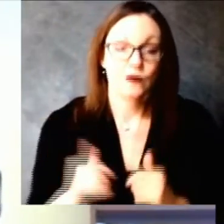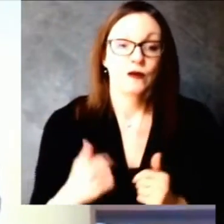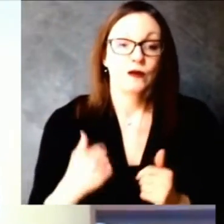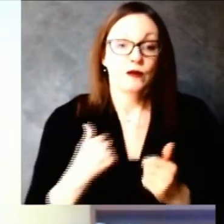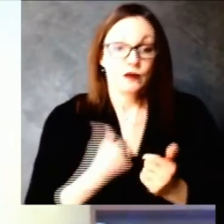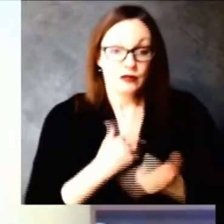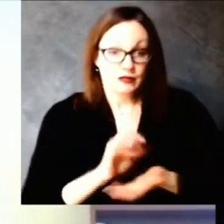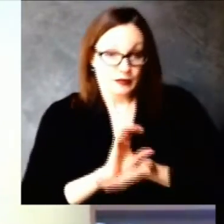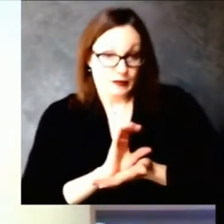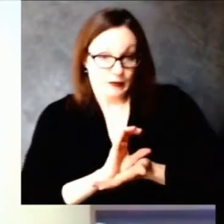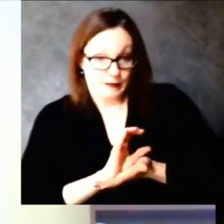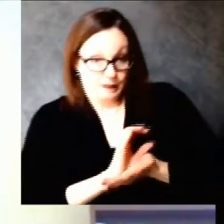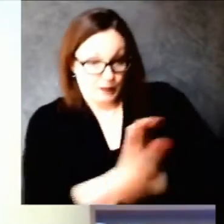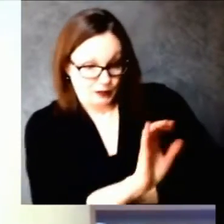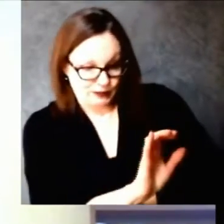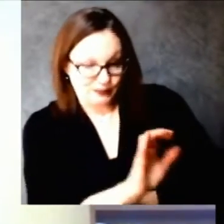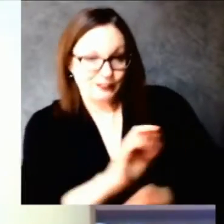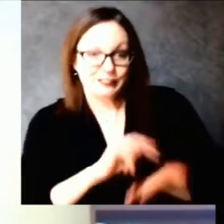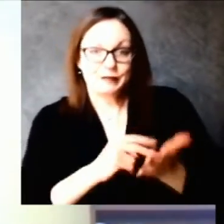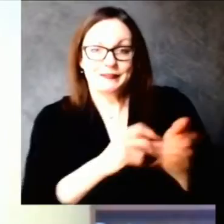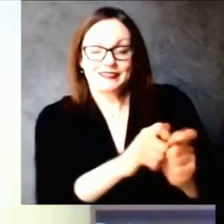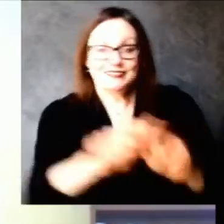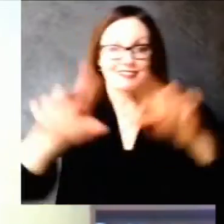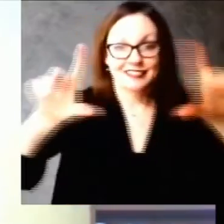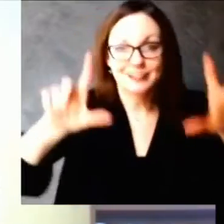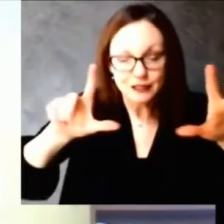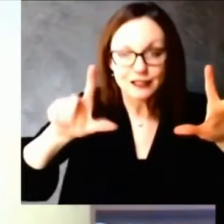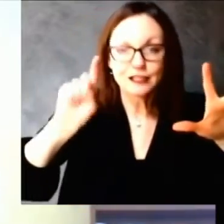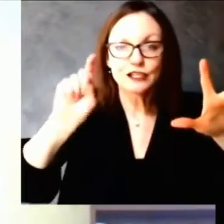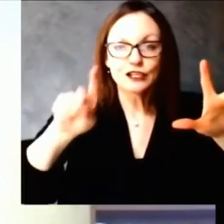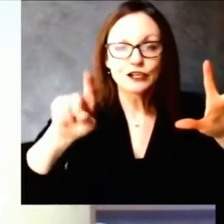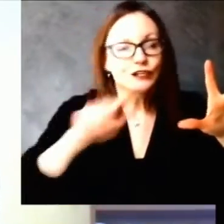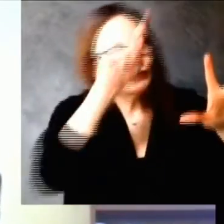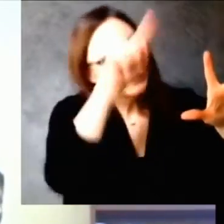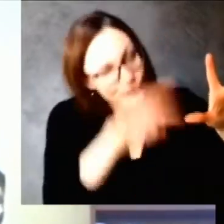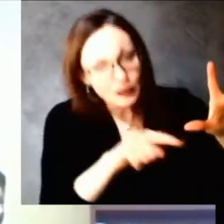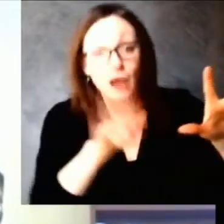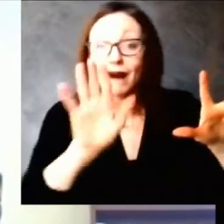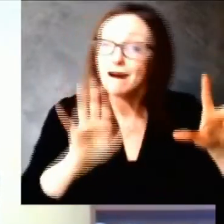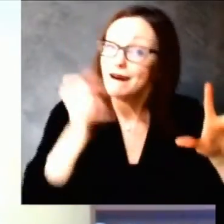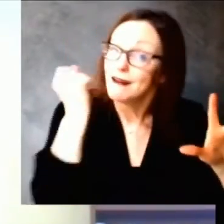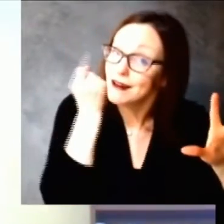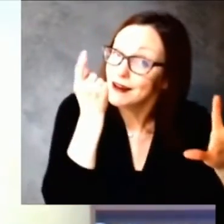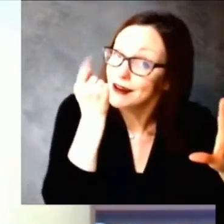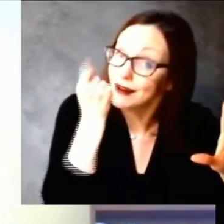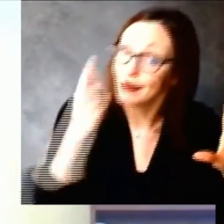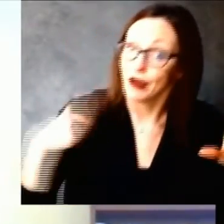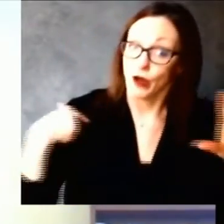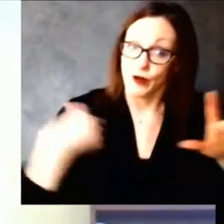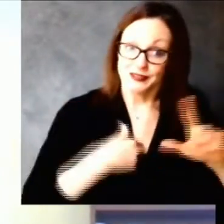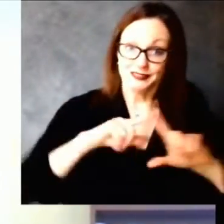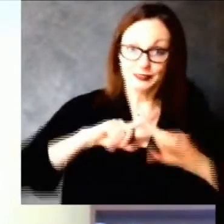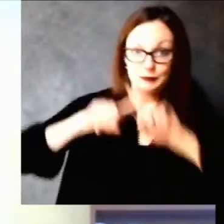the vaccines come in through electronic health record data transfers into our system um and